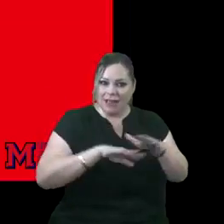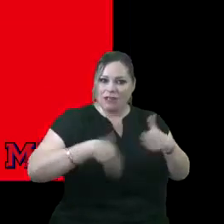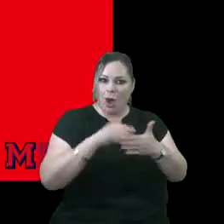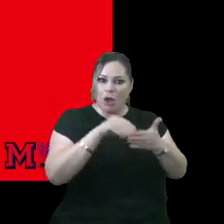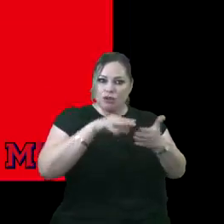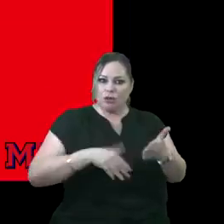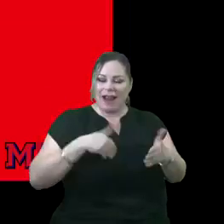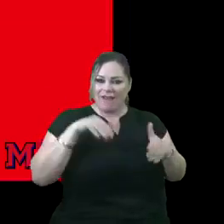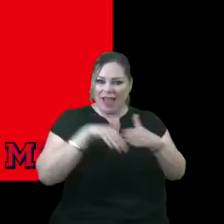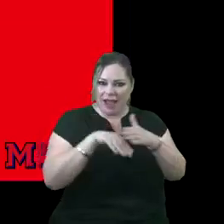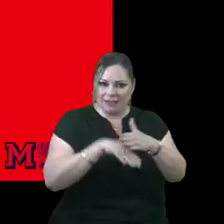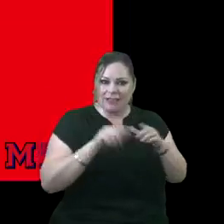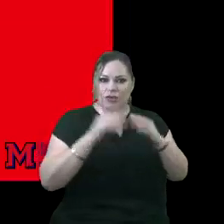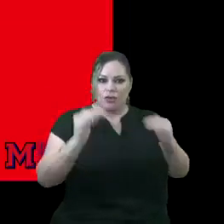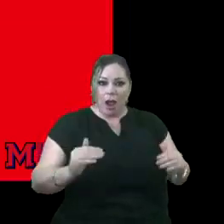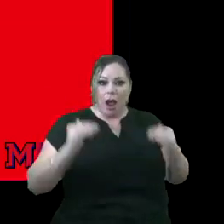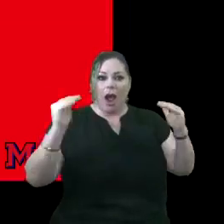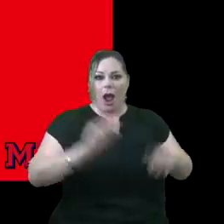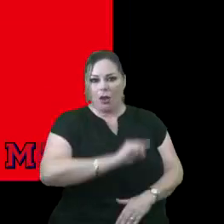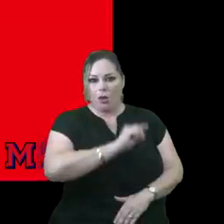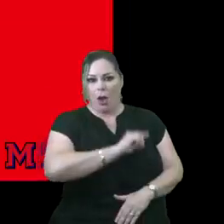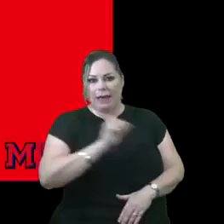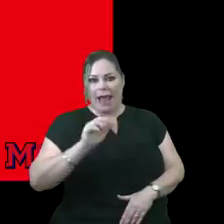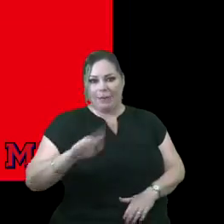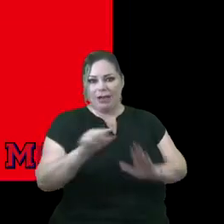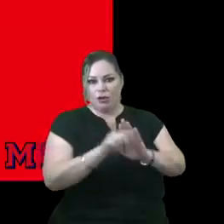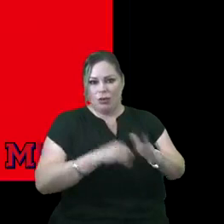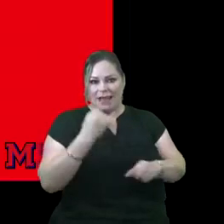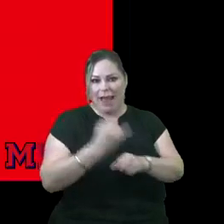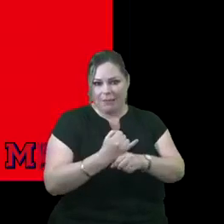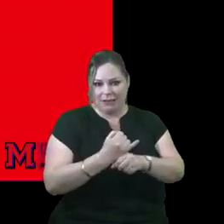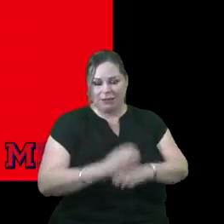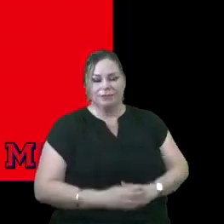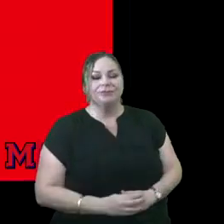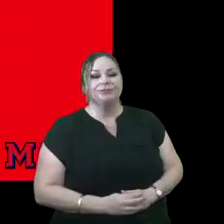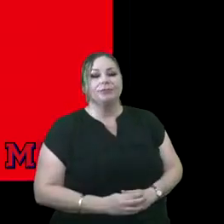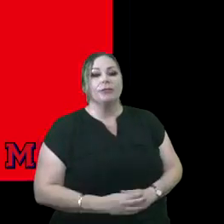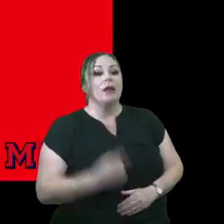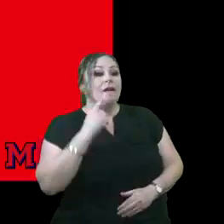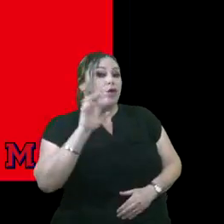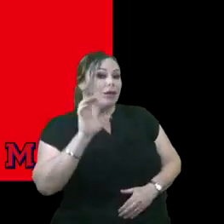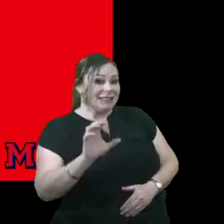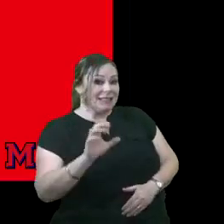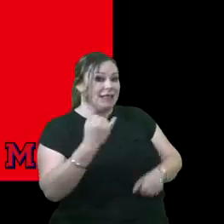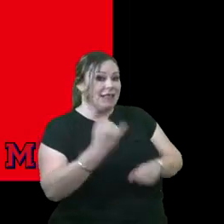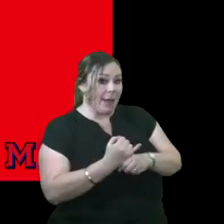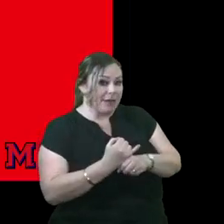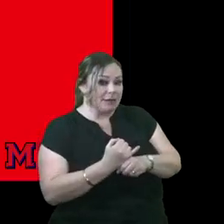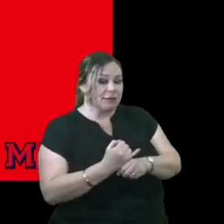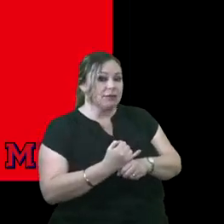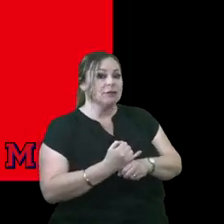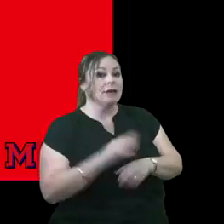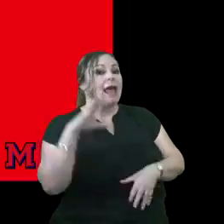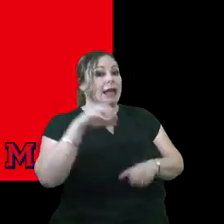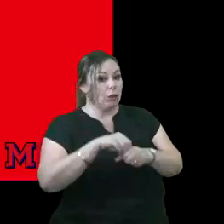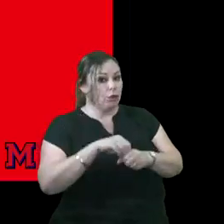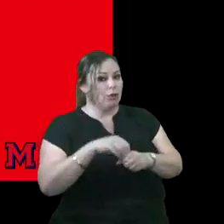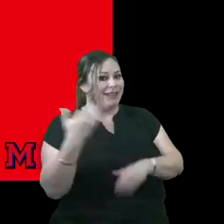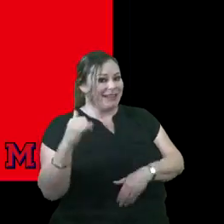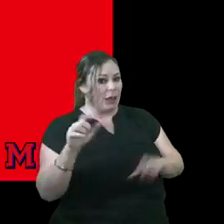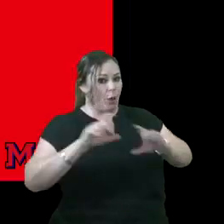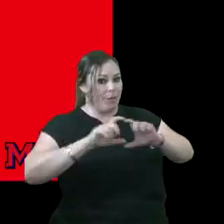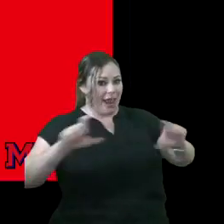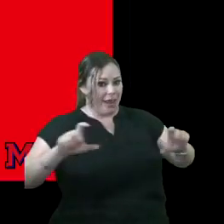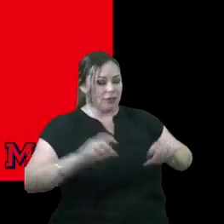scholars to get access to high quality A and B rated campuses. For C rated campuses which is included in the yellow